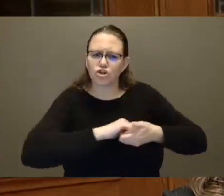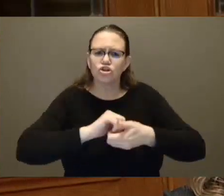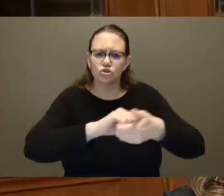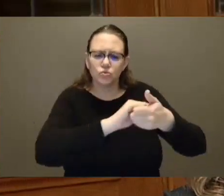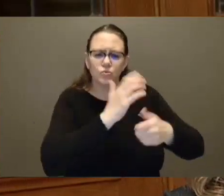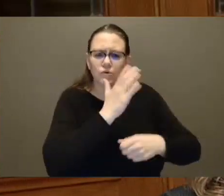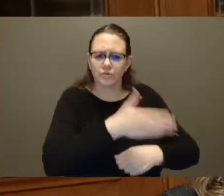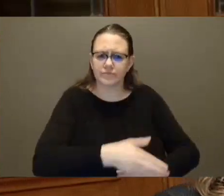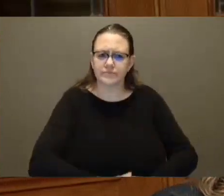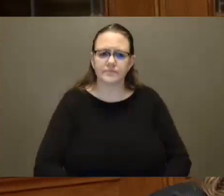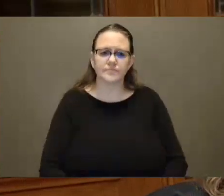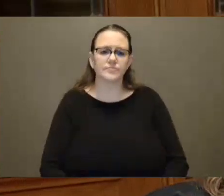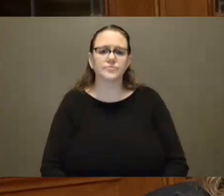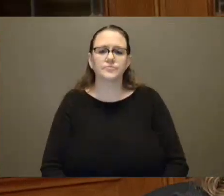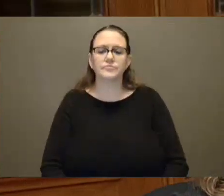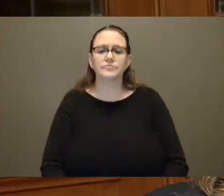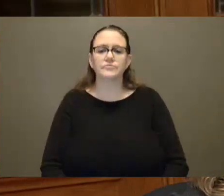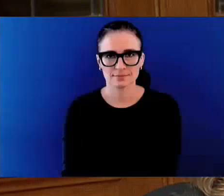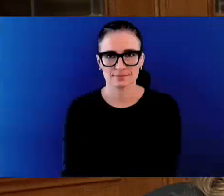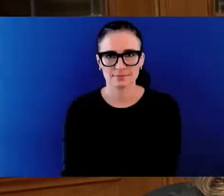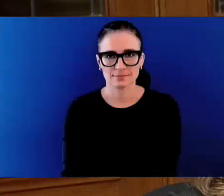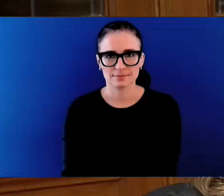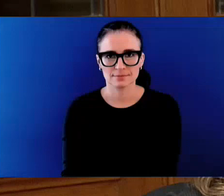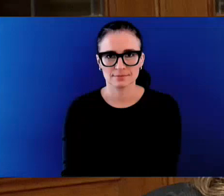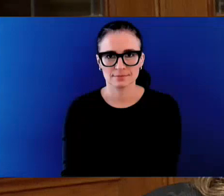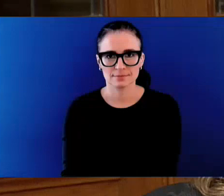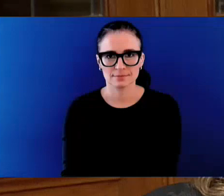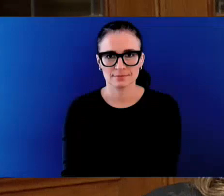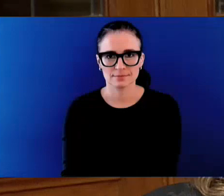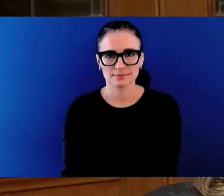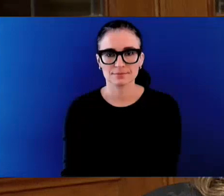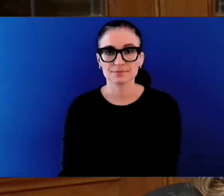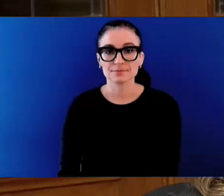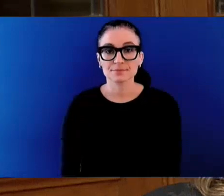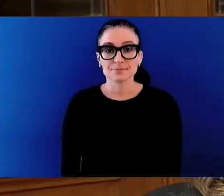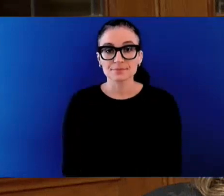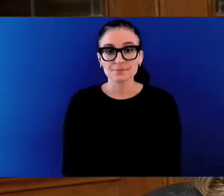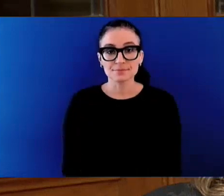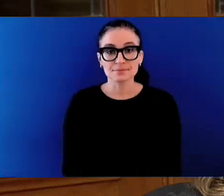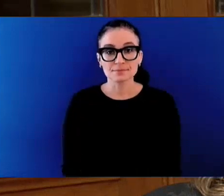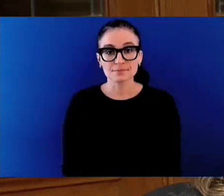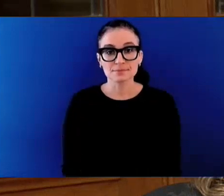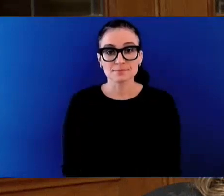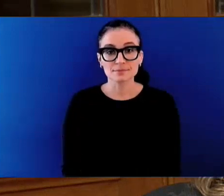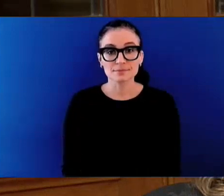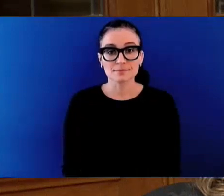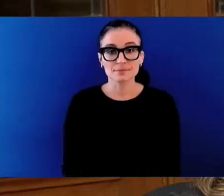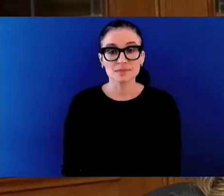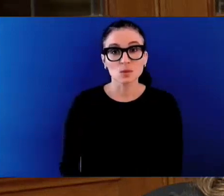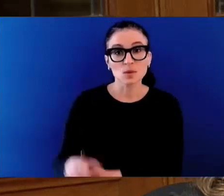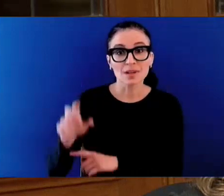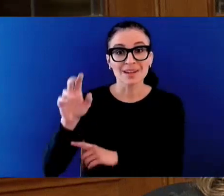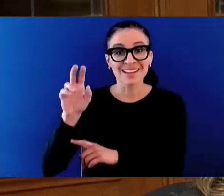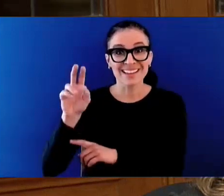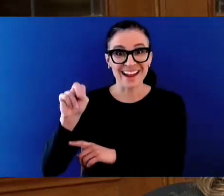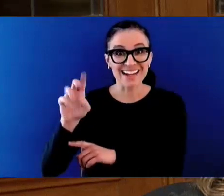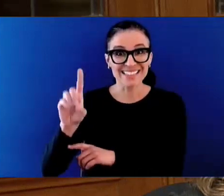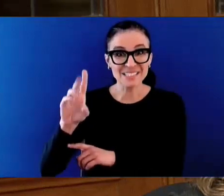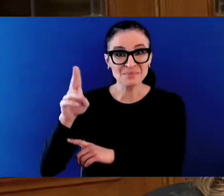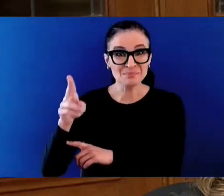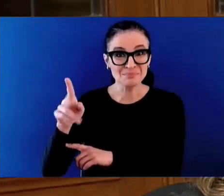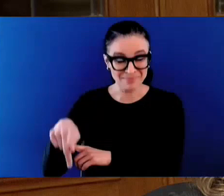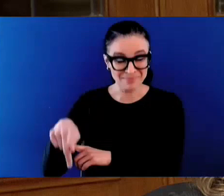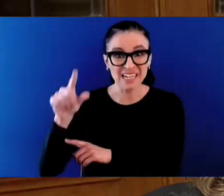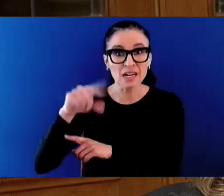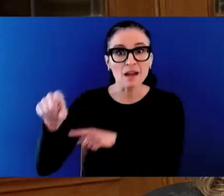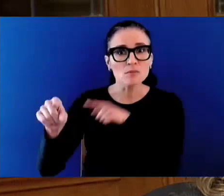This NDP government has been fundamentally unserious in its approach towards the drug and addiction crisis in British Columbia.